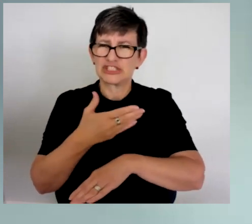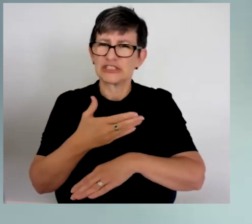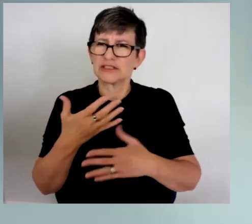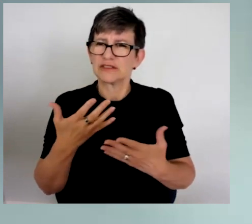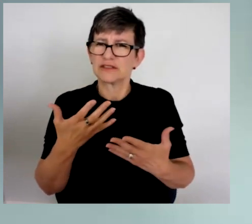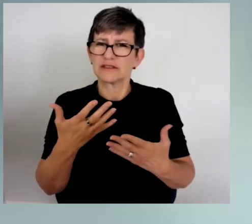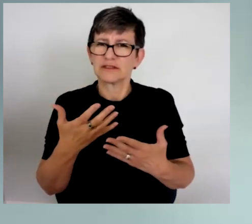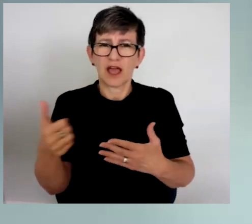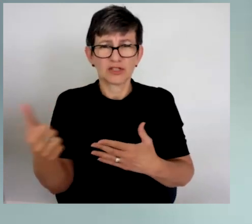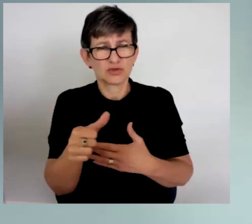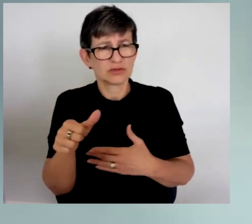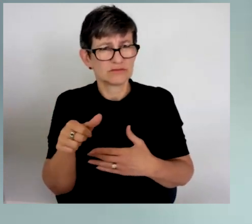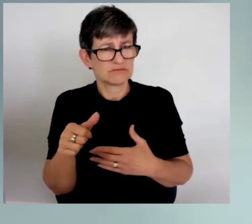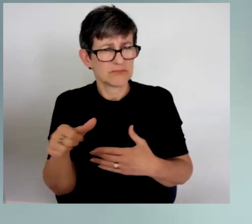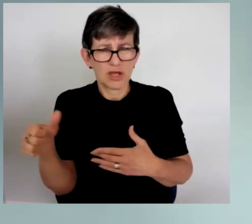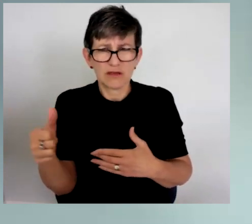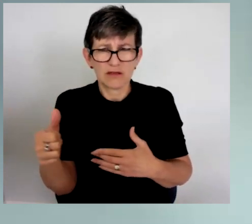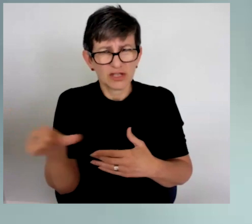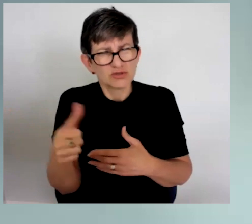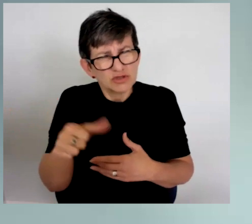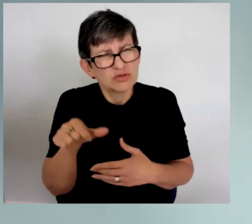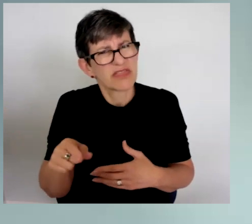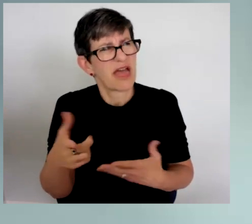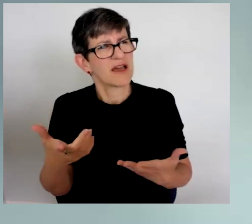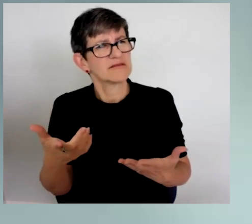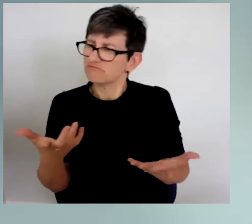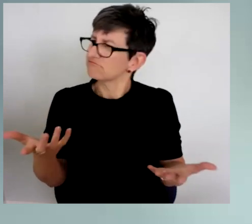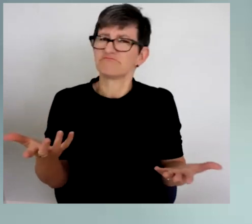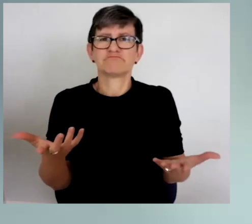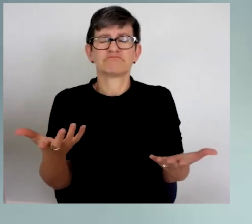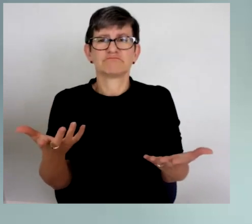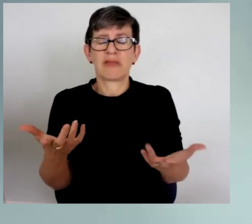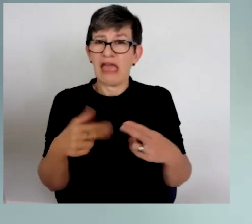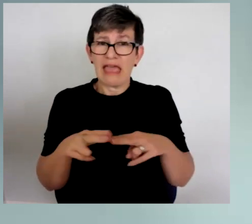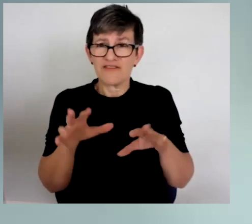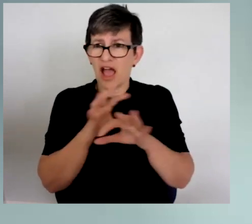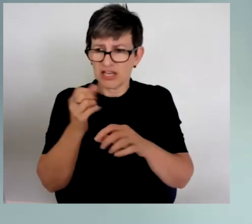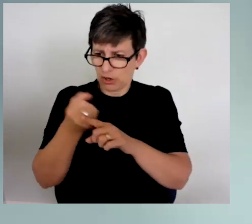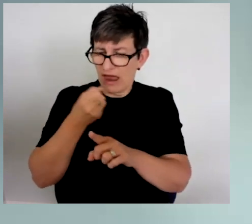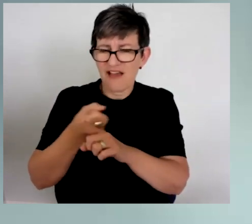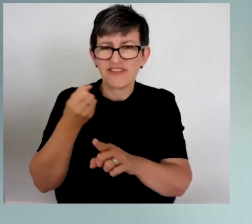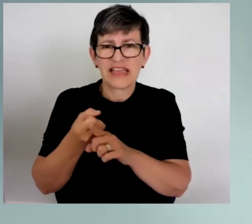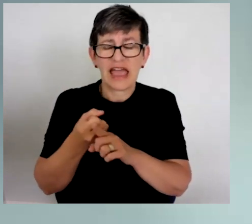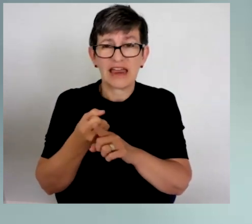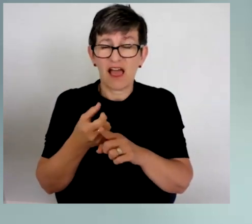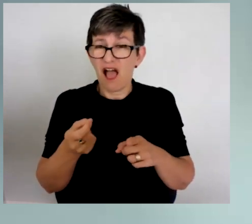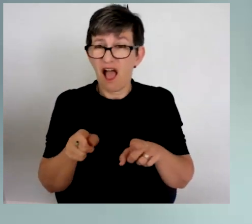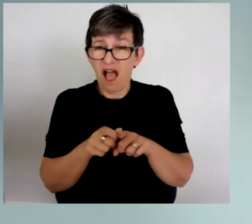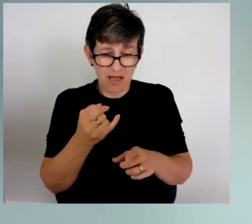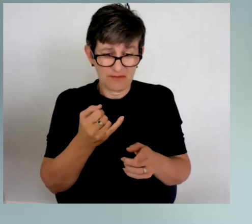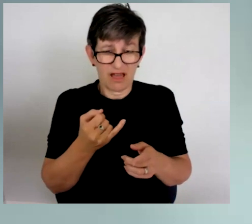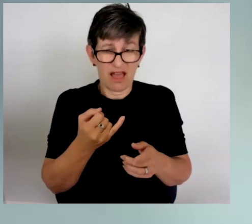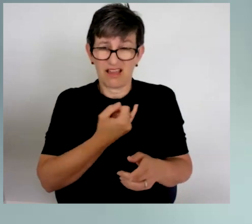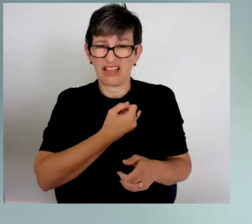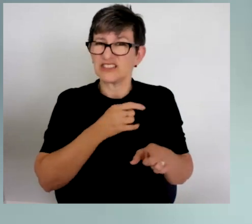to use that platform to create change. Otherwise, I actually think that you're complicit in perpetuating